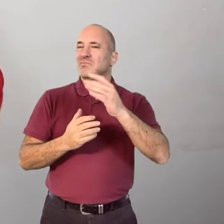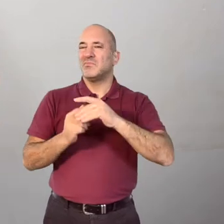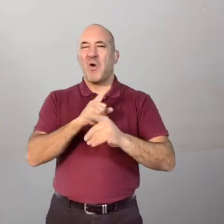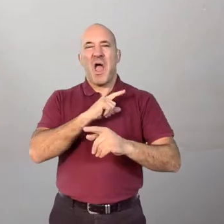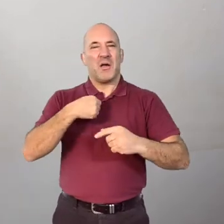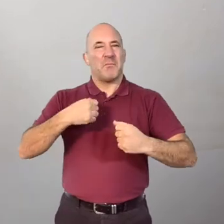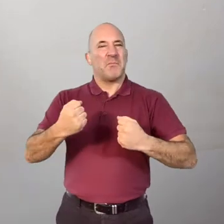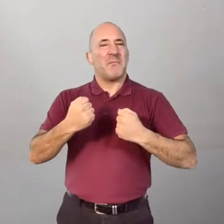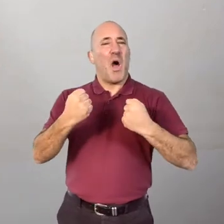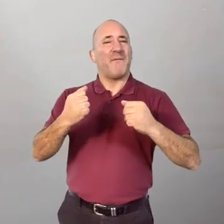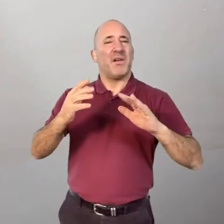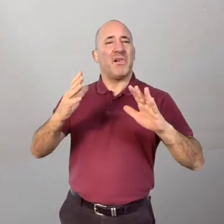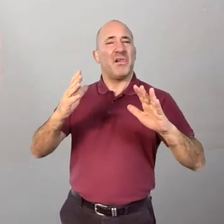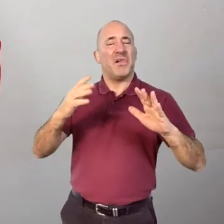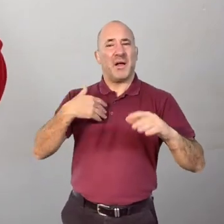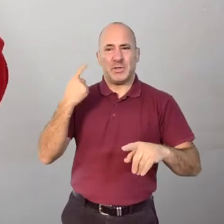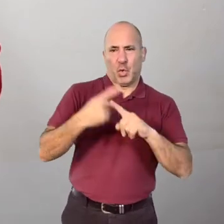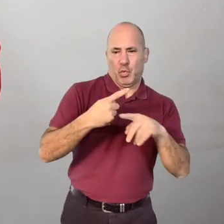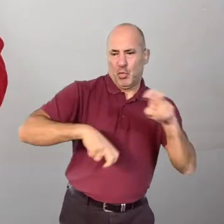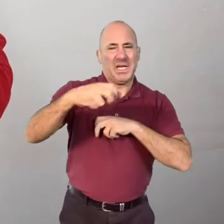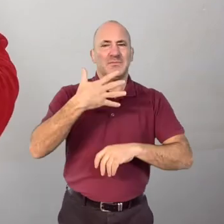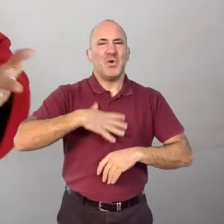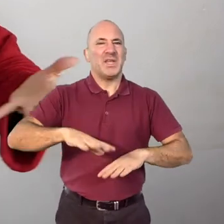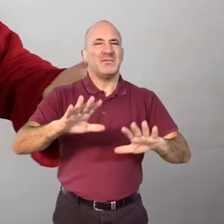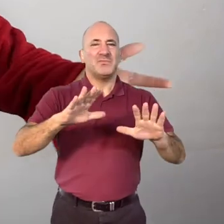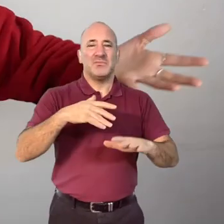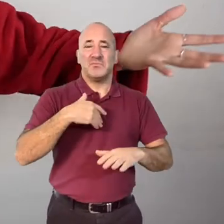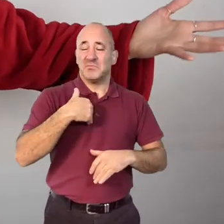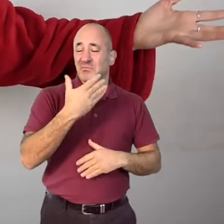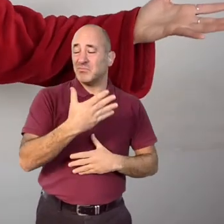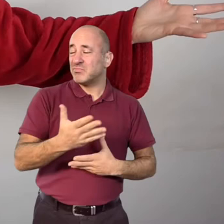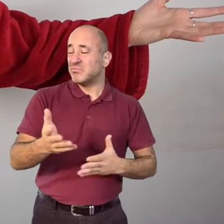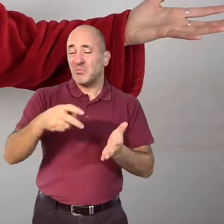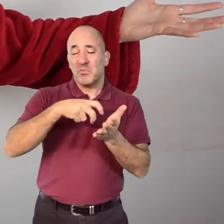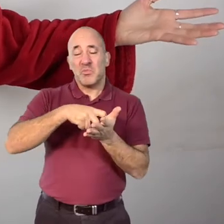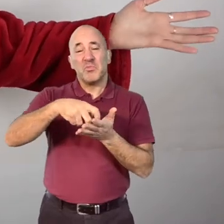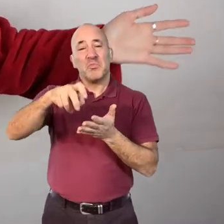Yes because I'm powerful I don't need to move quickly.